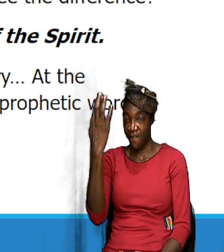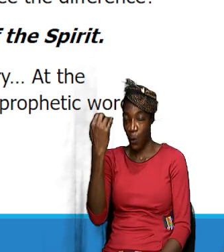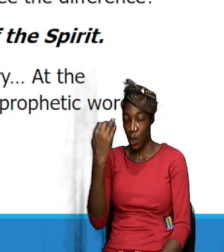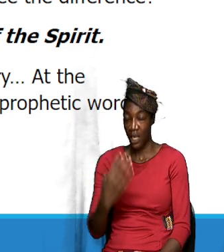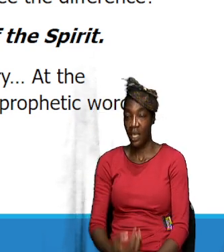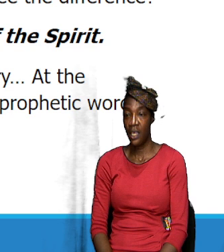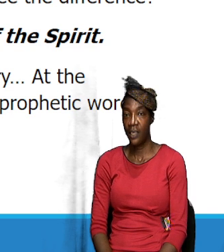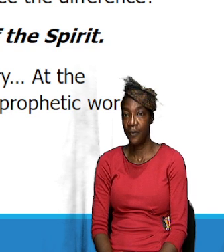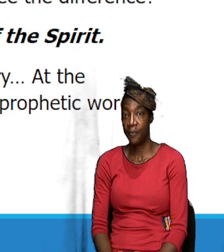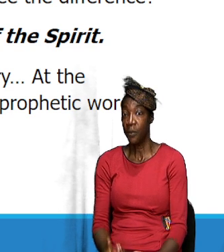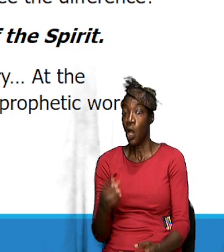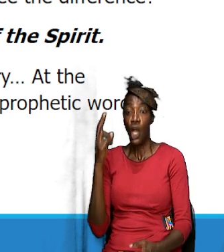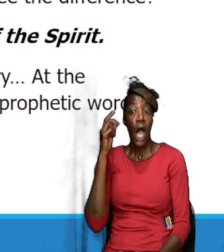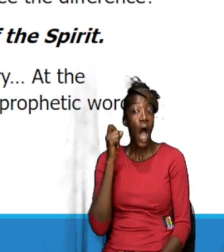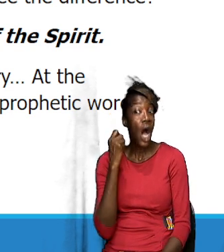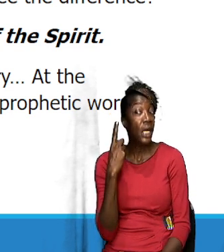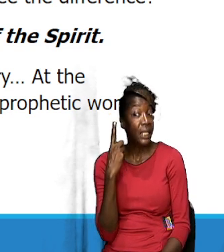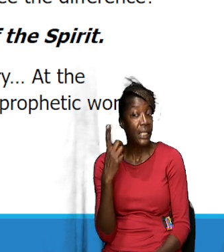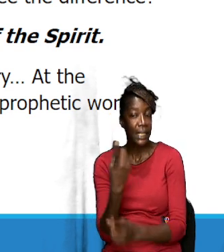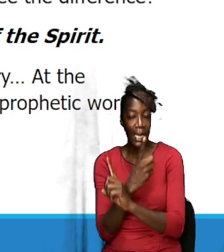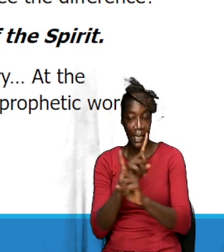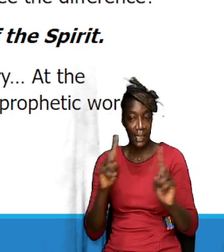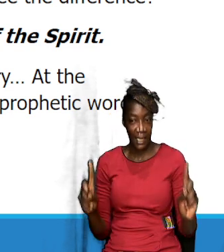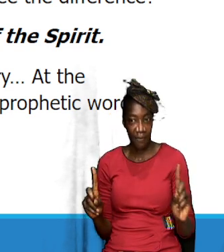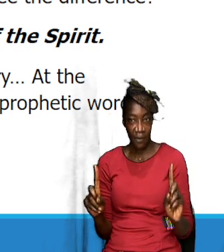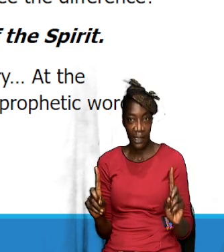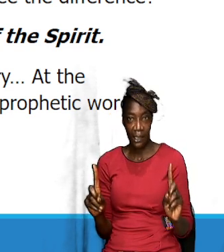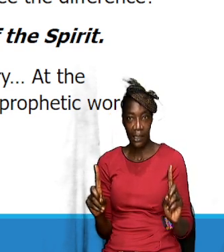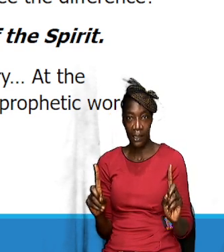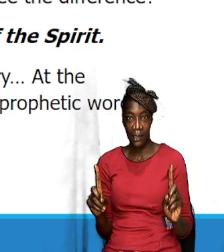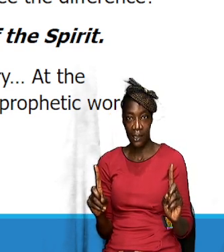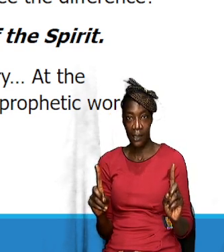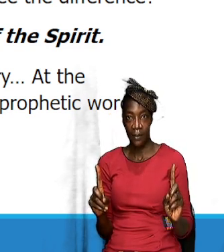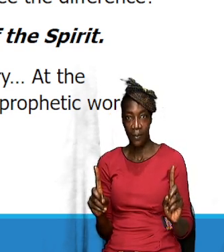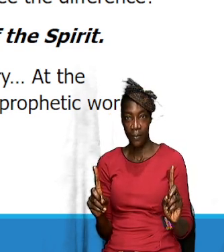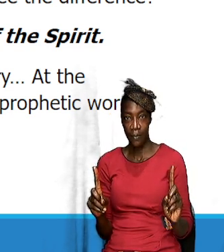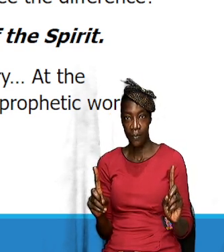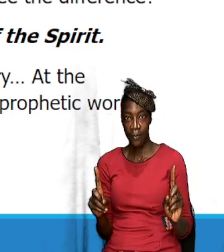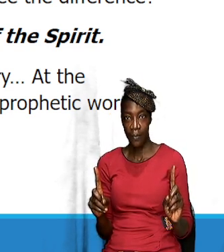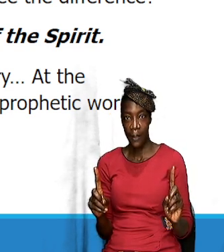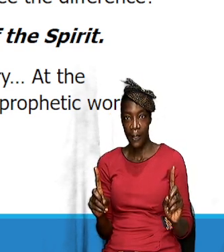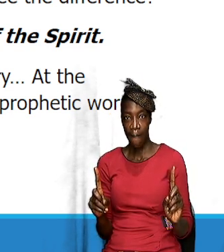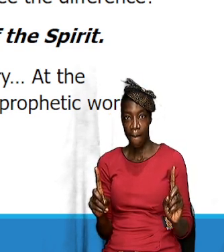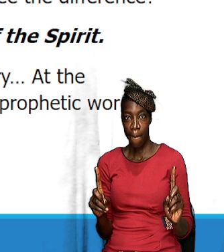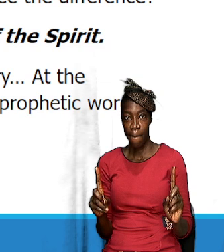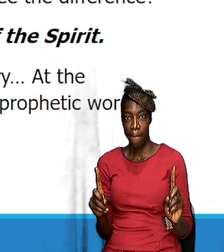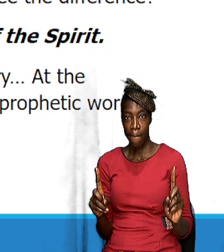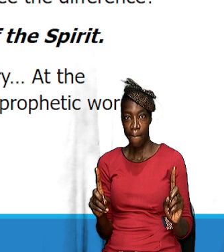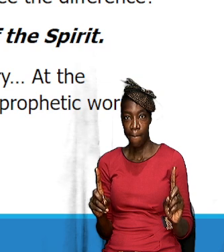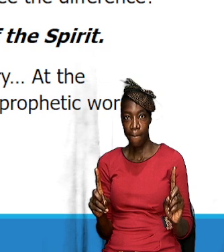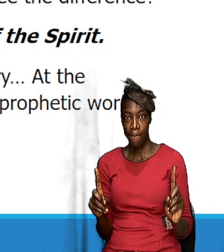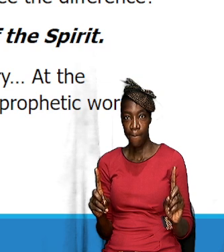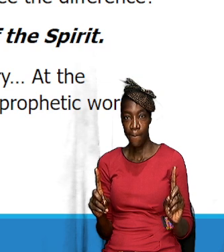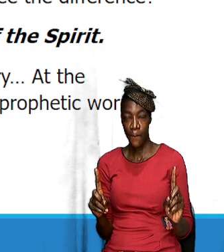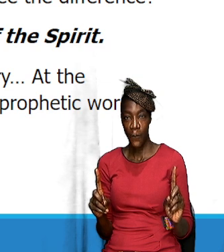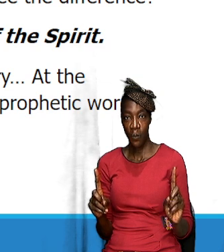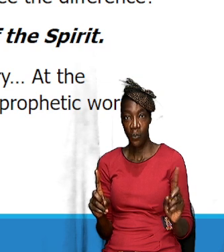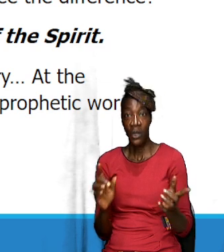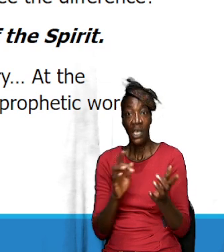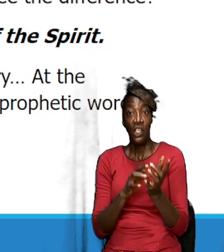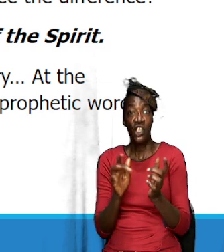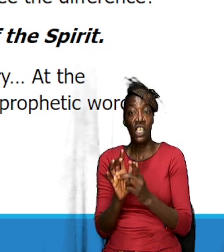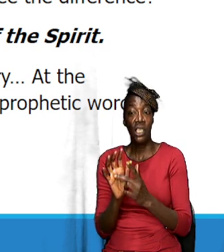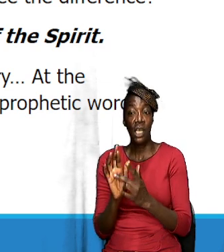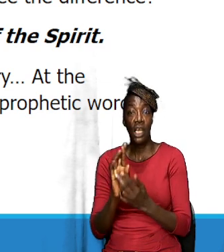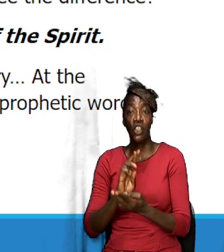used. So, Luke 4 and verse 14 read, And